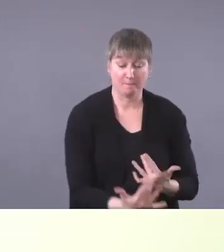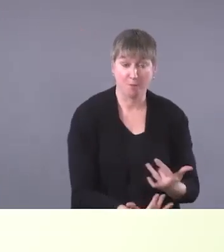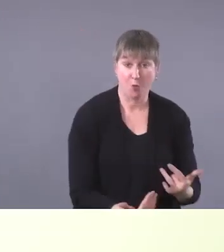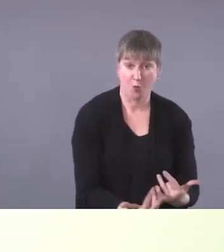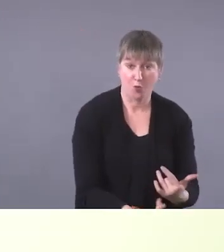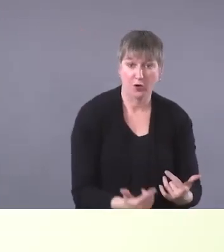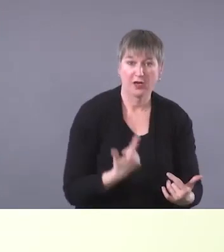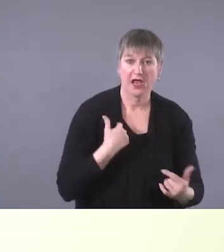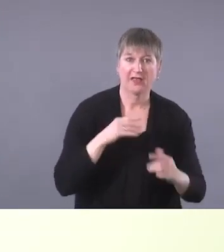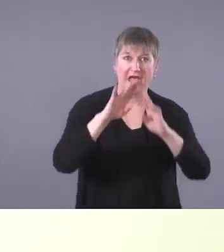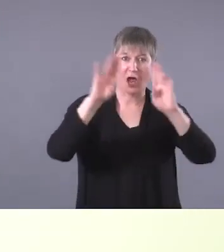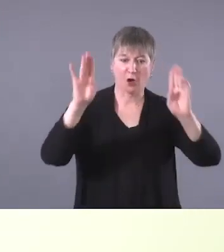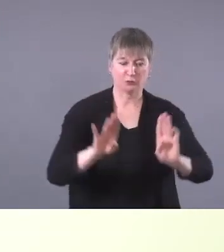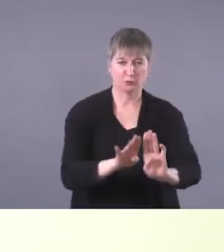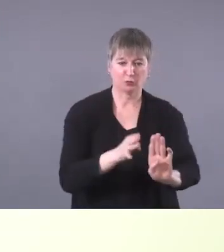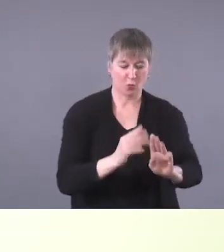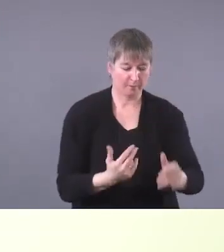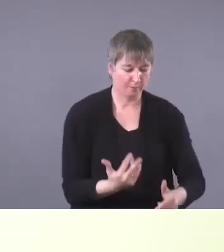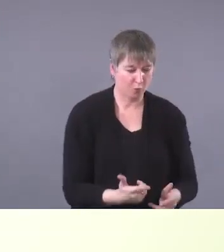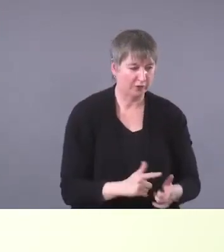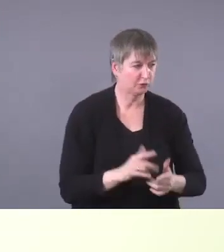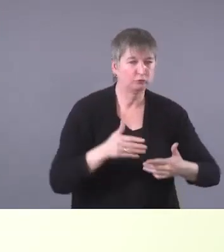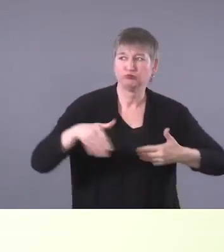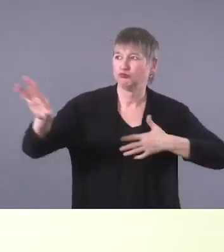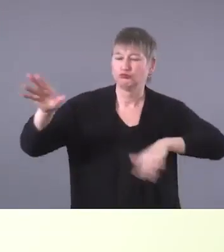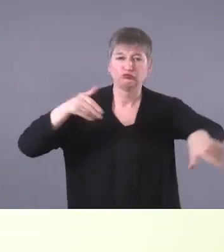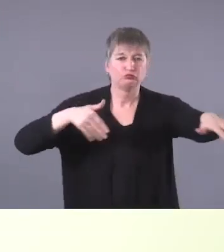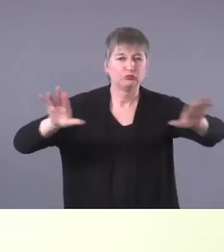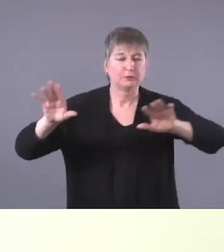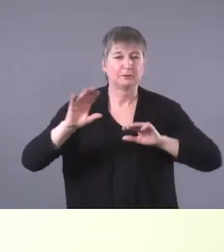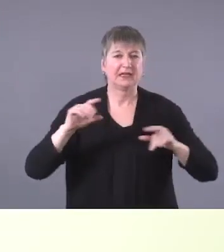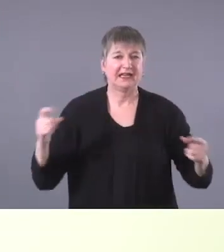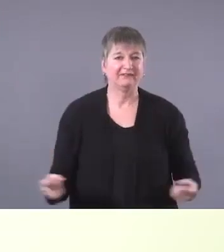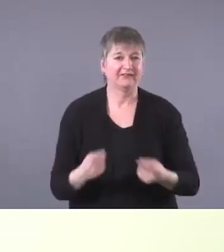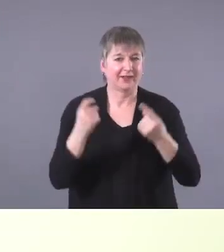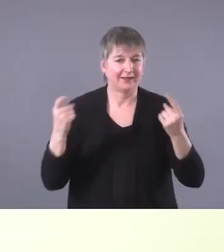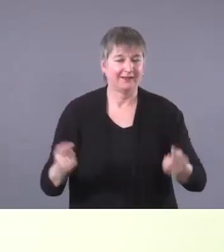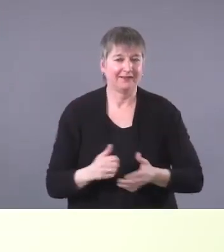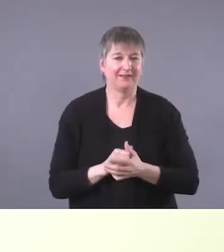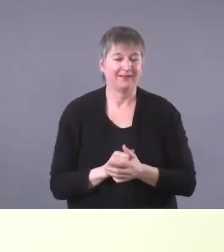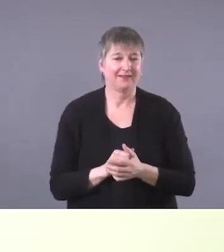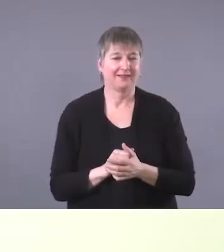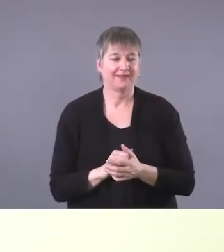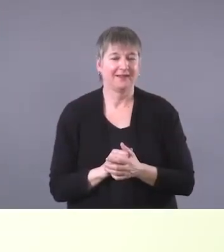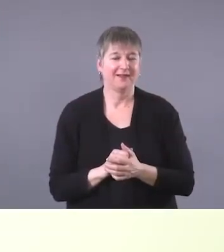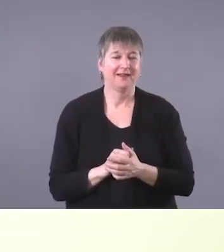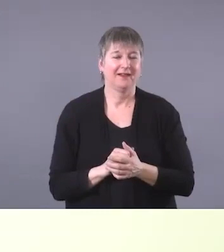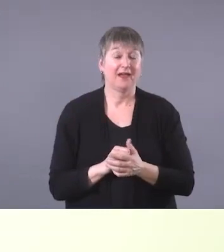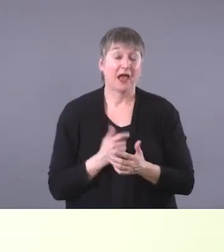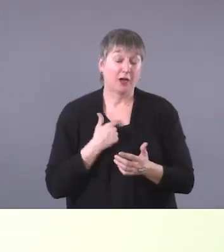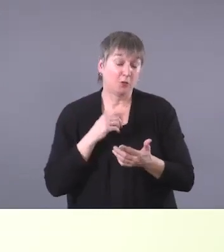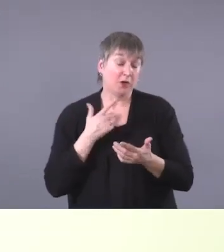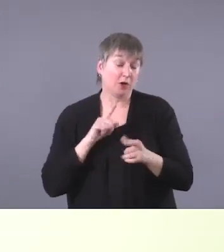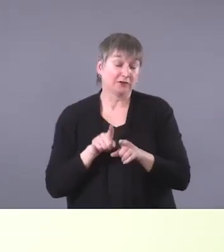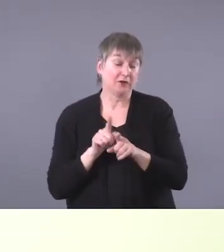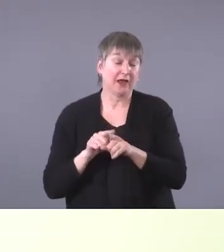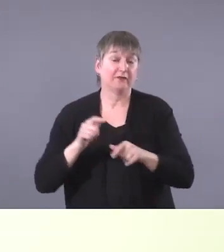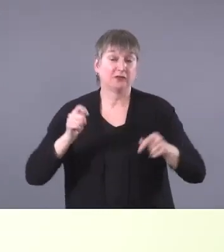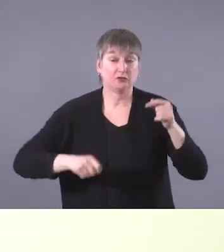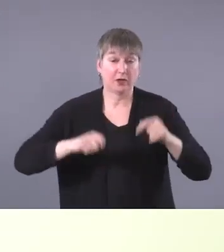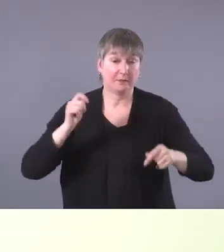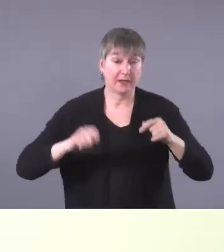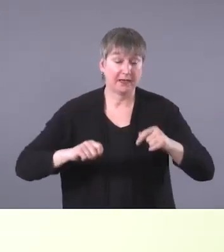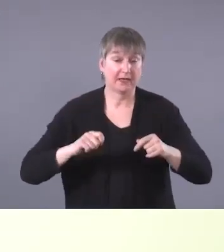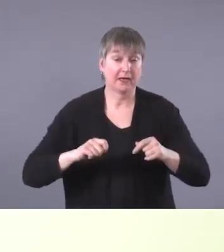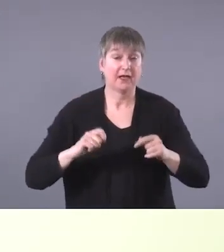spirits. Um, now I've also been taught, uh, we have drumming ceremonies at my hospital